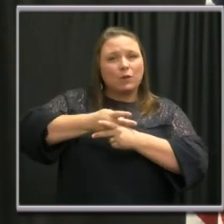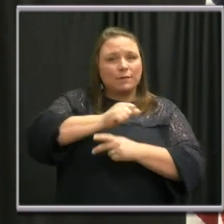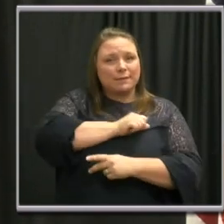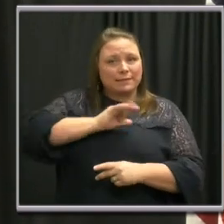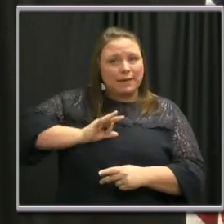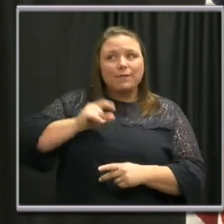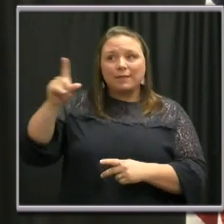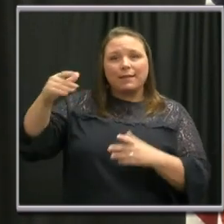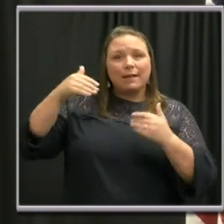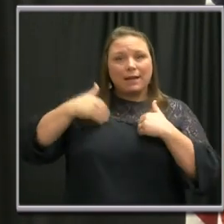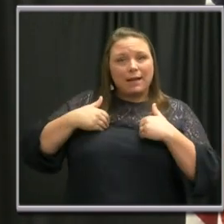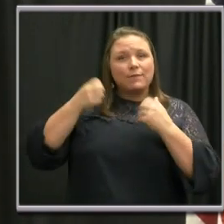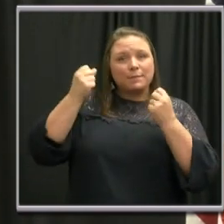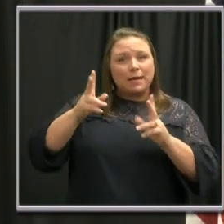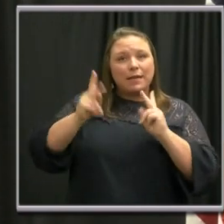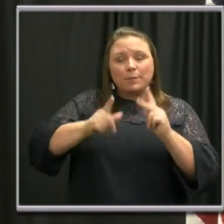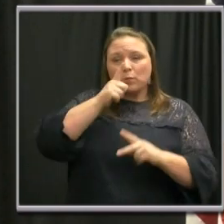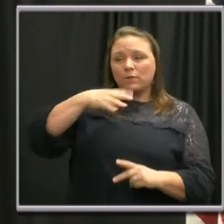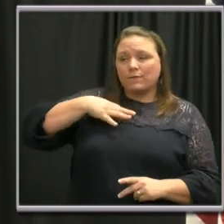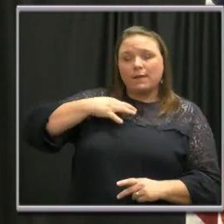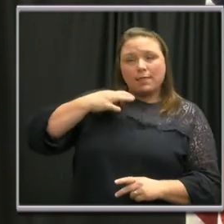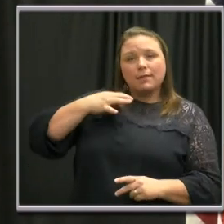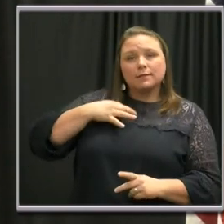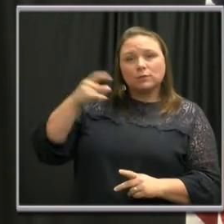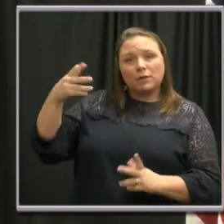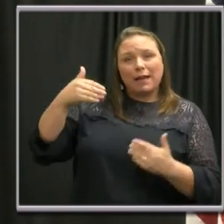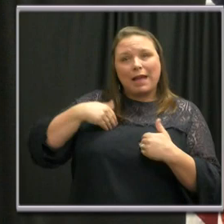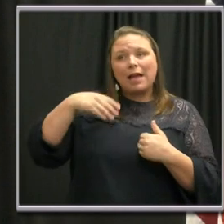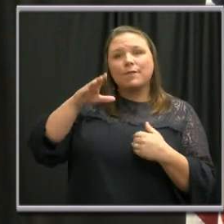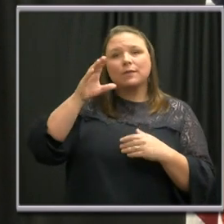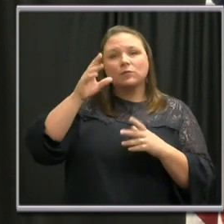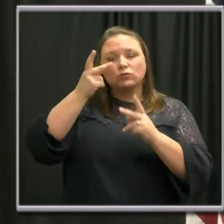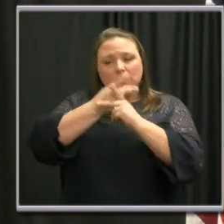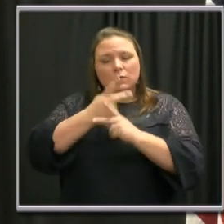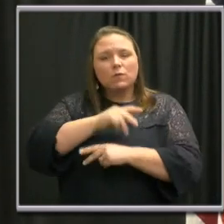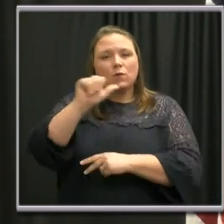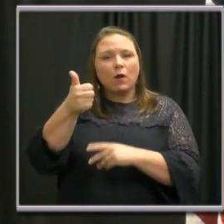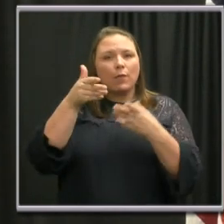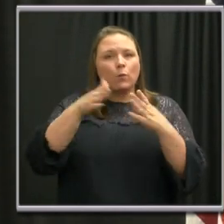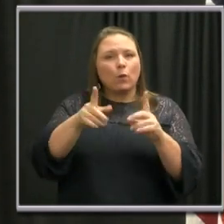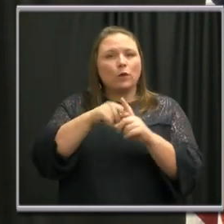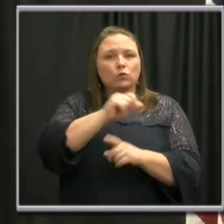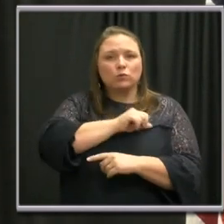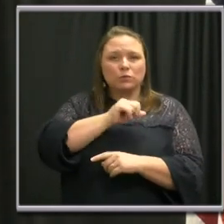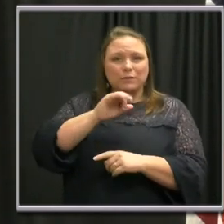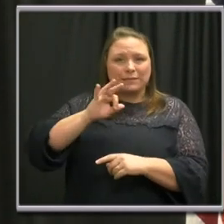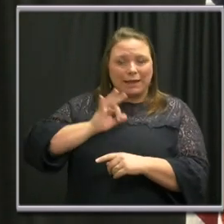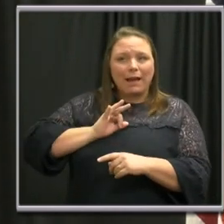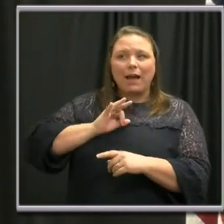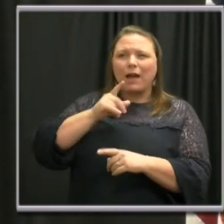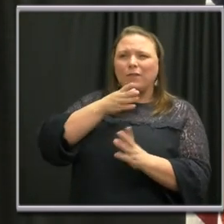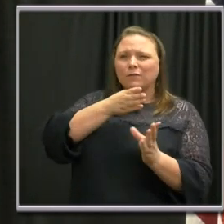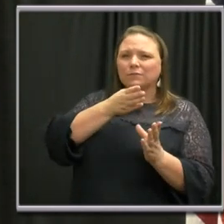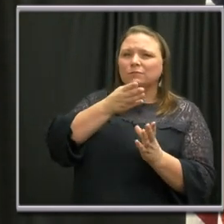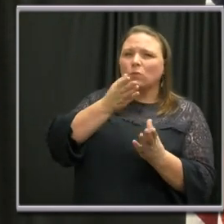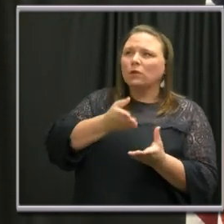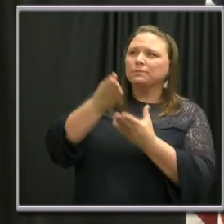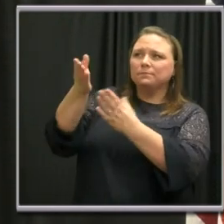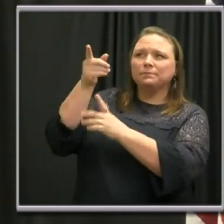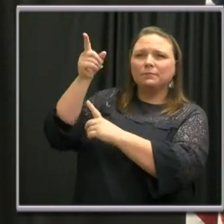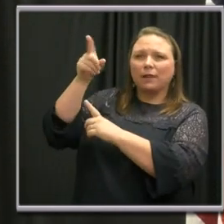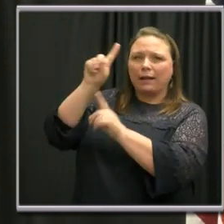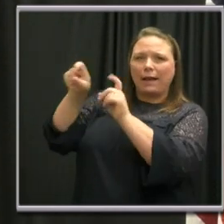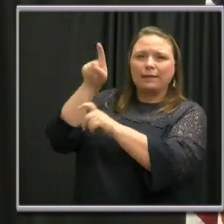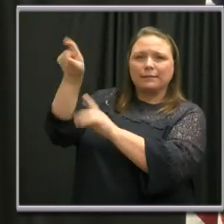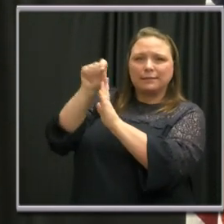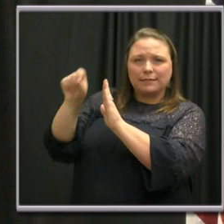people, volunteers and others, and they're looking at other staffing models. I defer to the state for that question. There is a link on the COVID